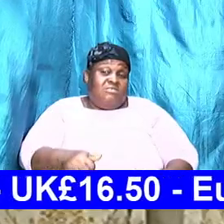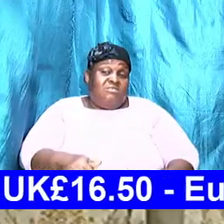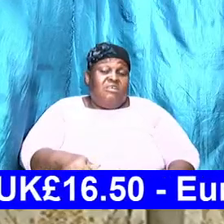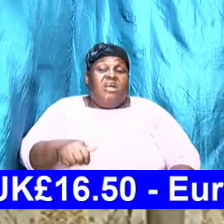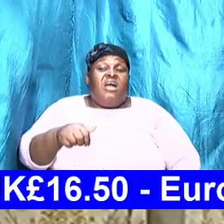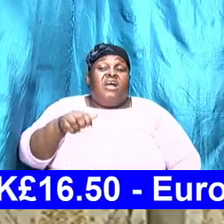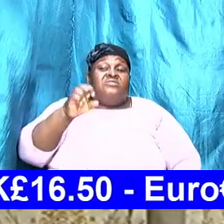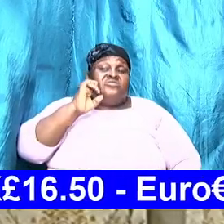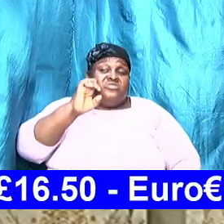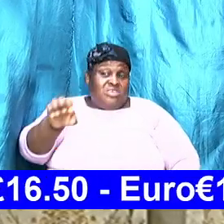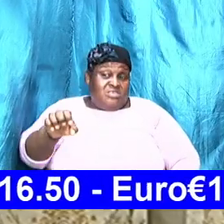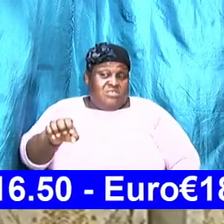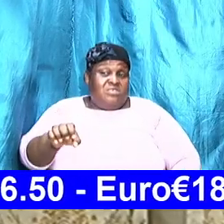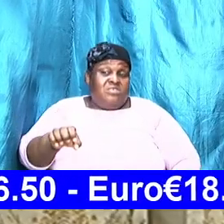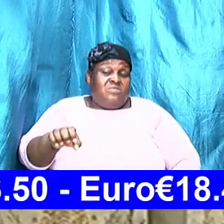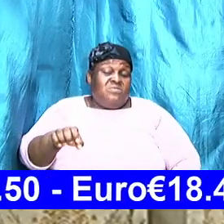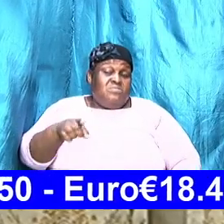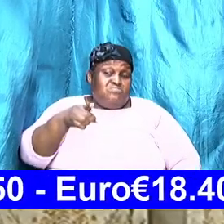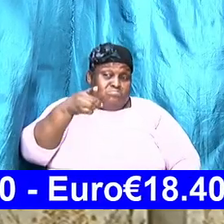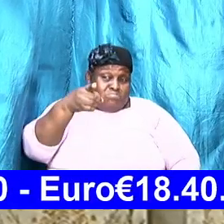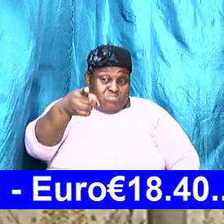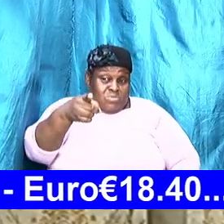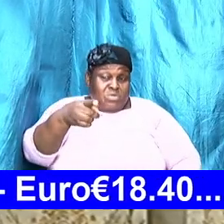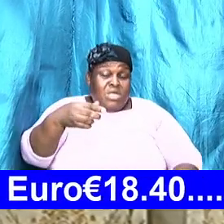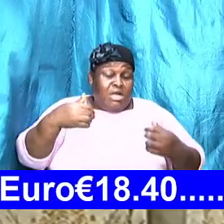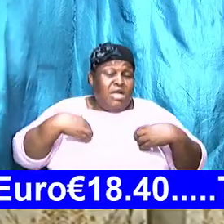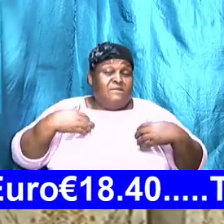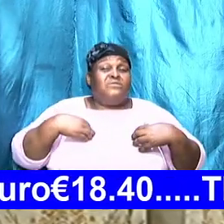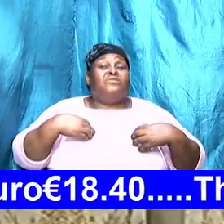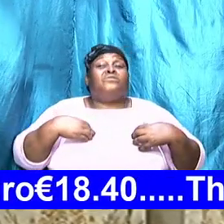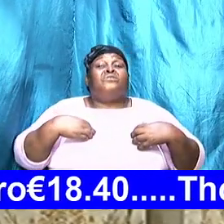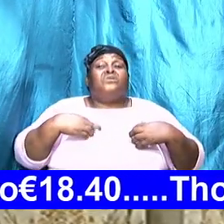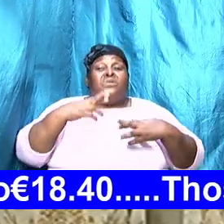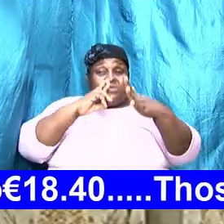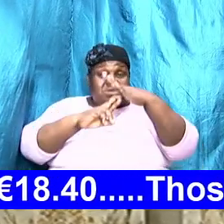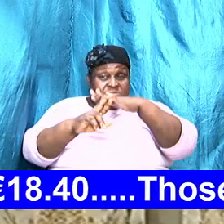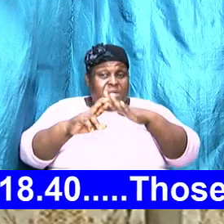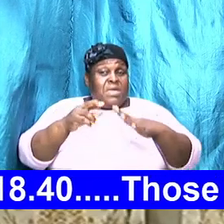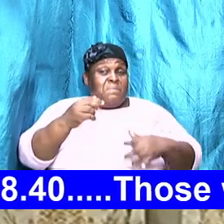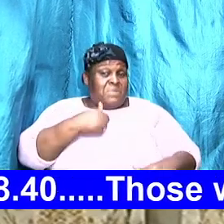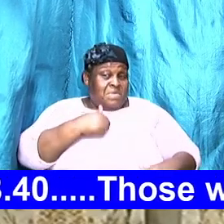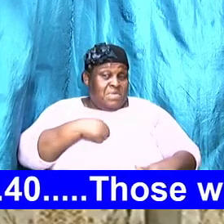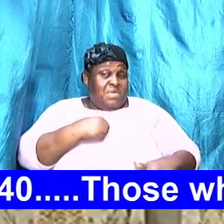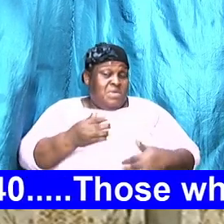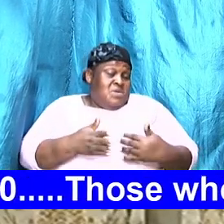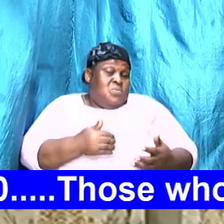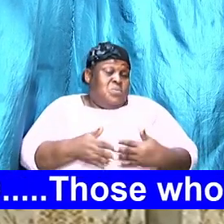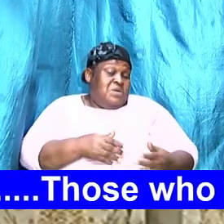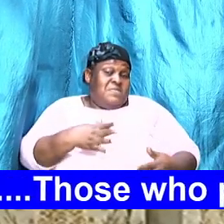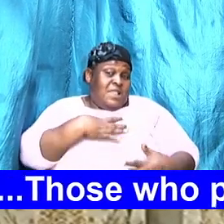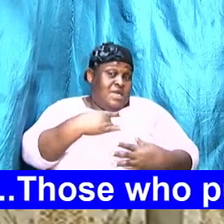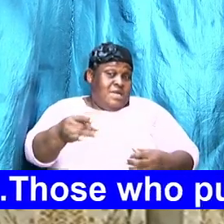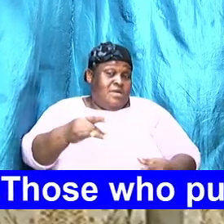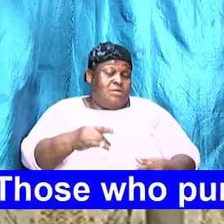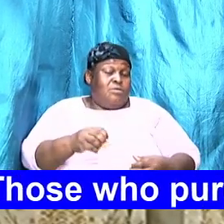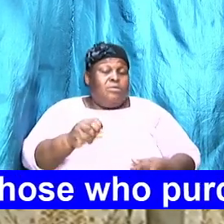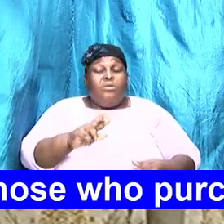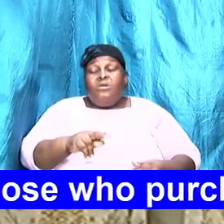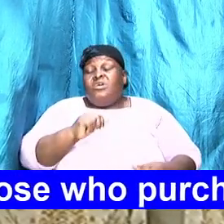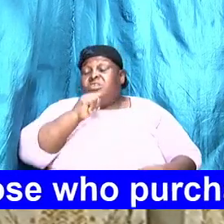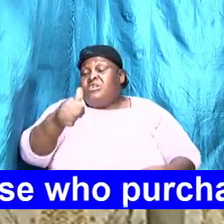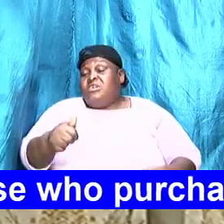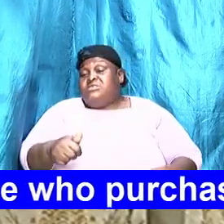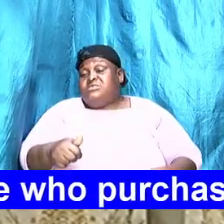me, whether she likes what I do or not. And that is a totally